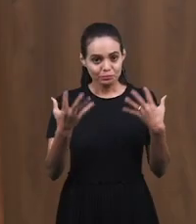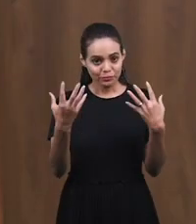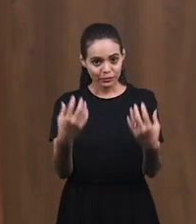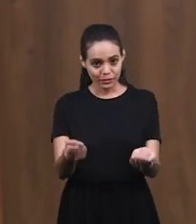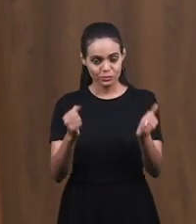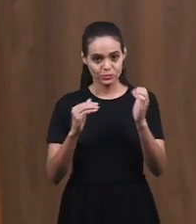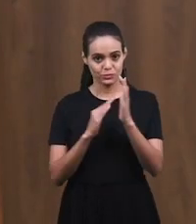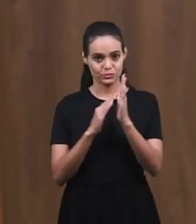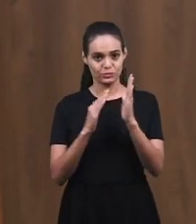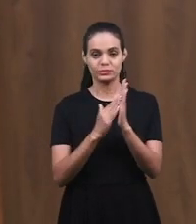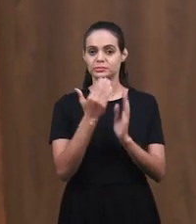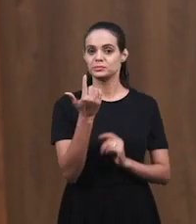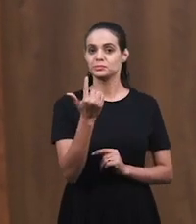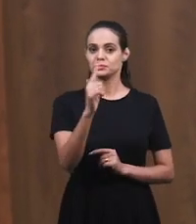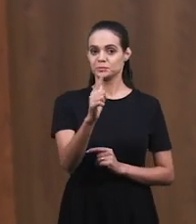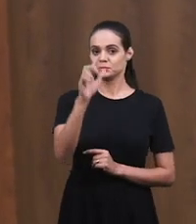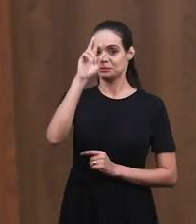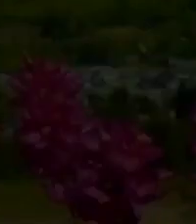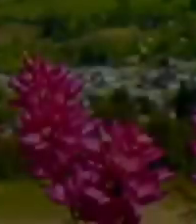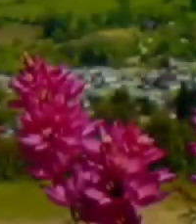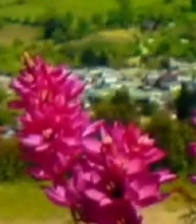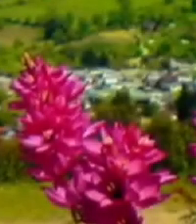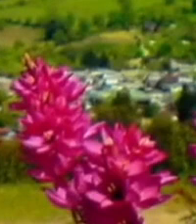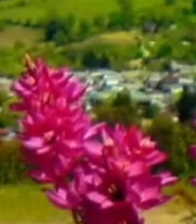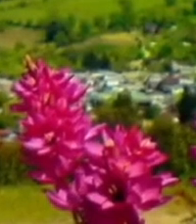Now let's sing another song to the Lord.